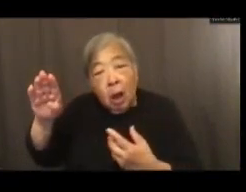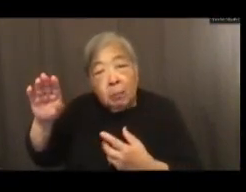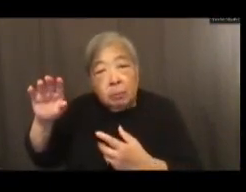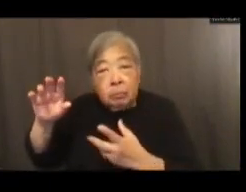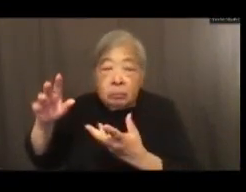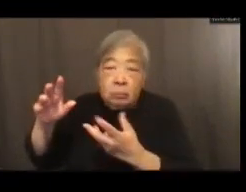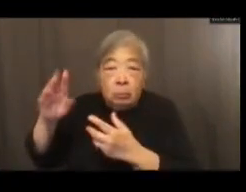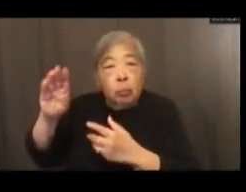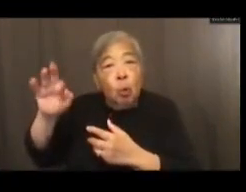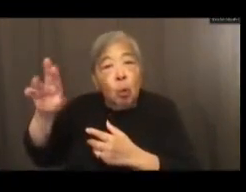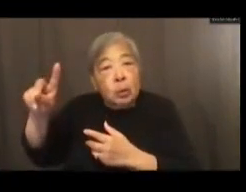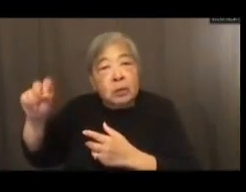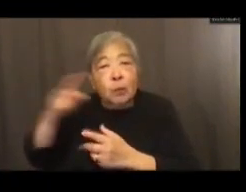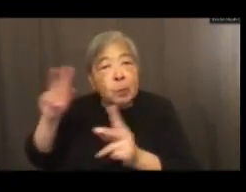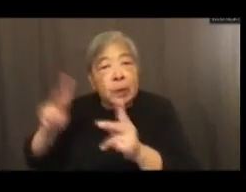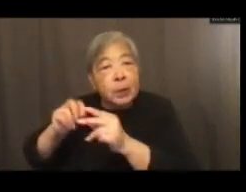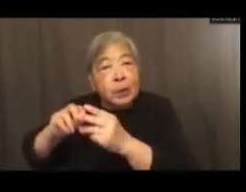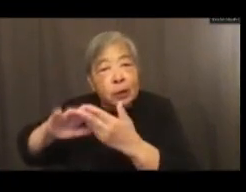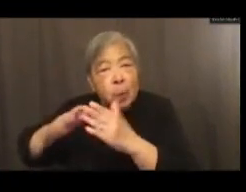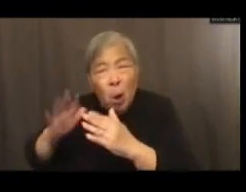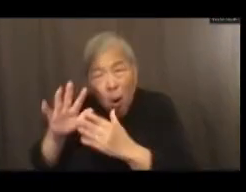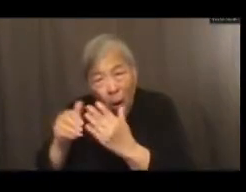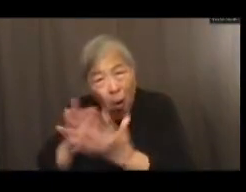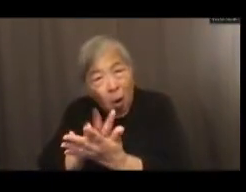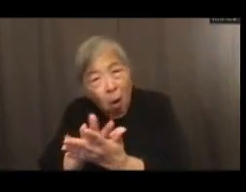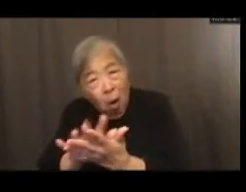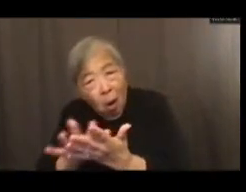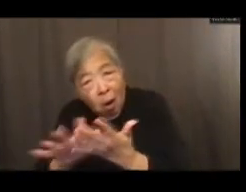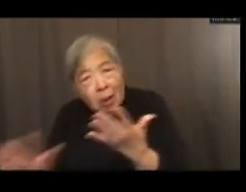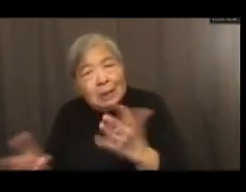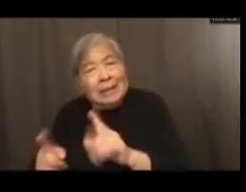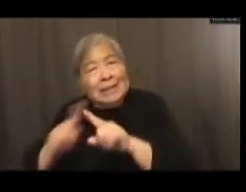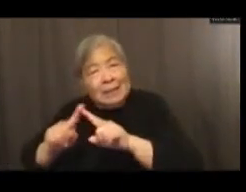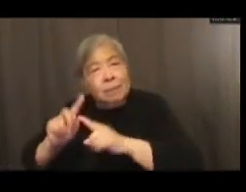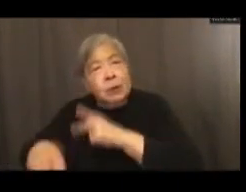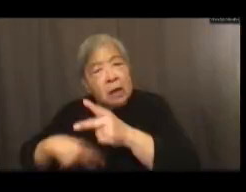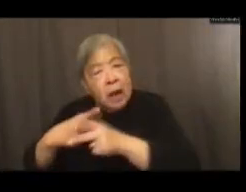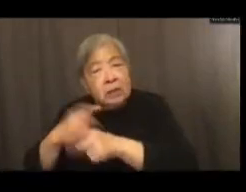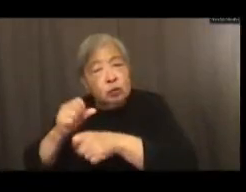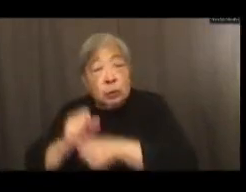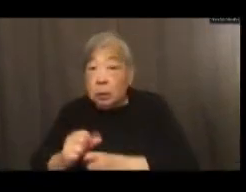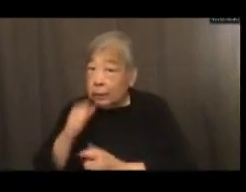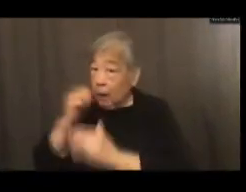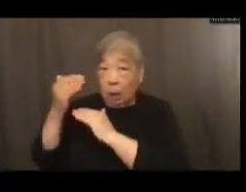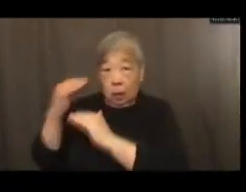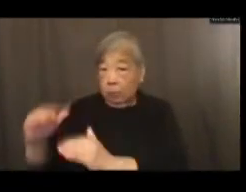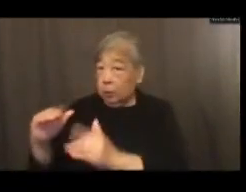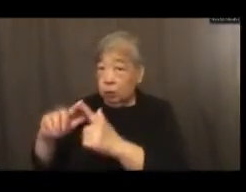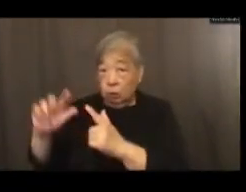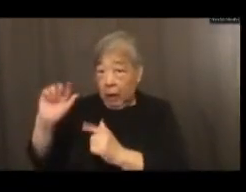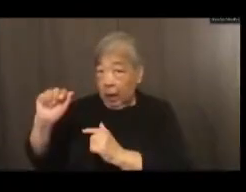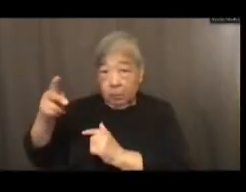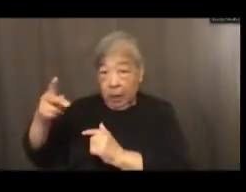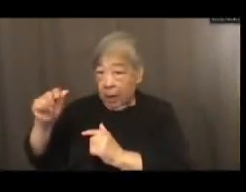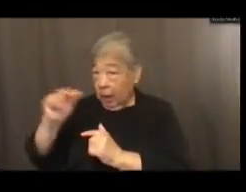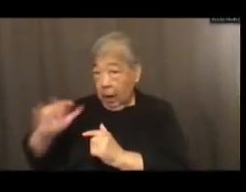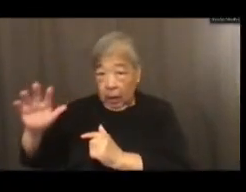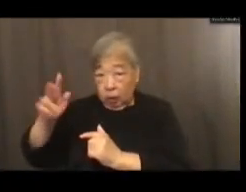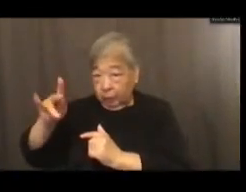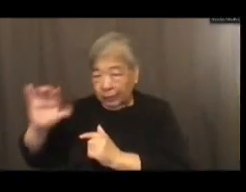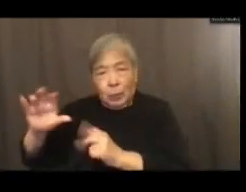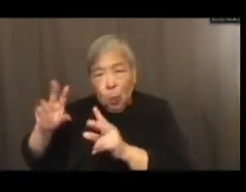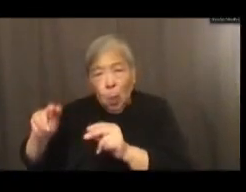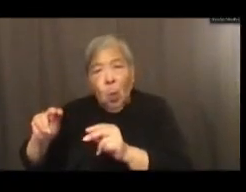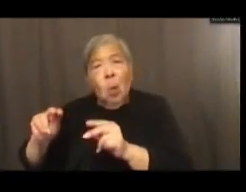neighborhoods. All of those represent different kinds of traditions, not simply Asian American Pacific Islanders. They stretch across traditions.